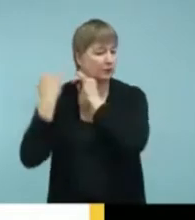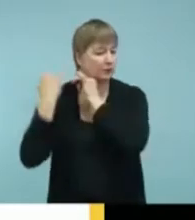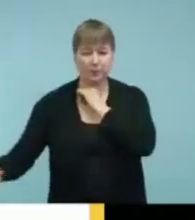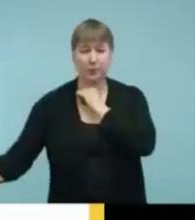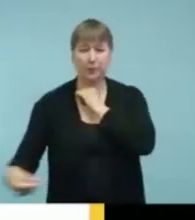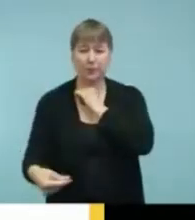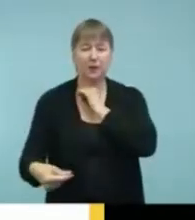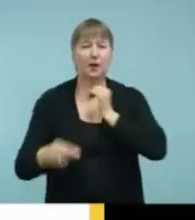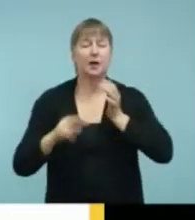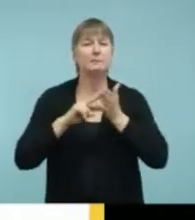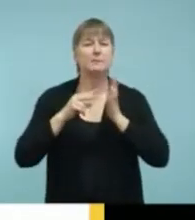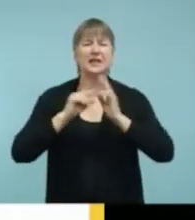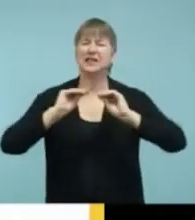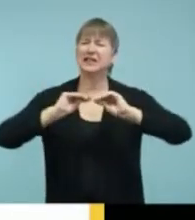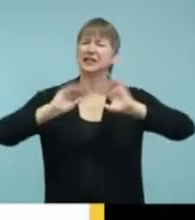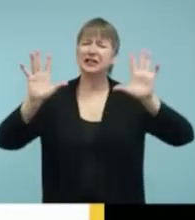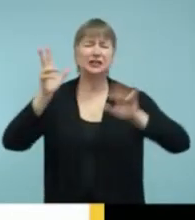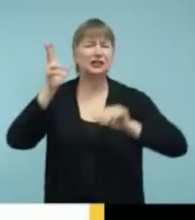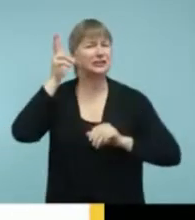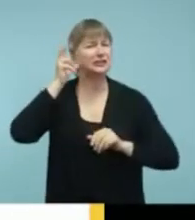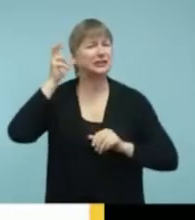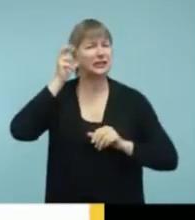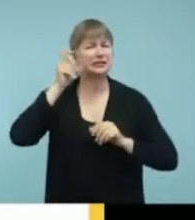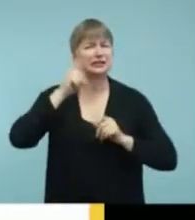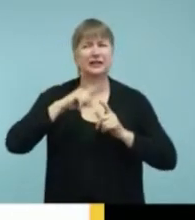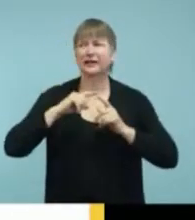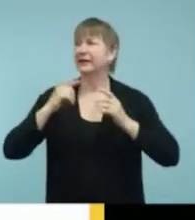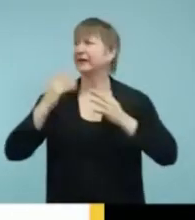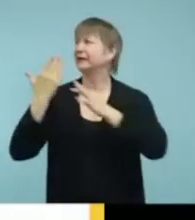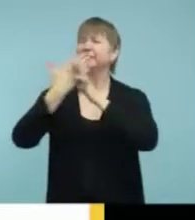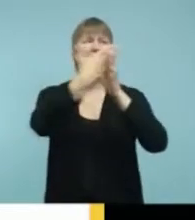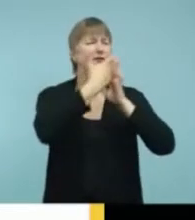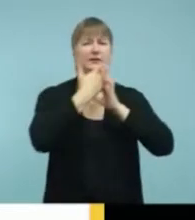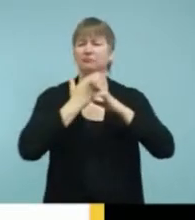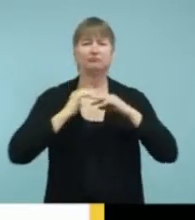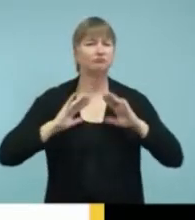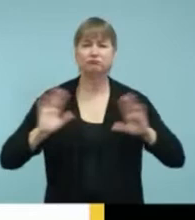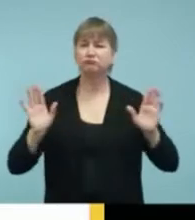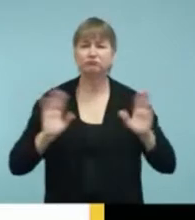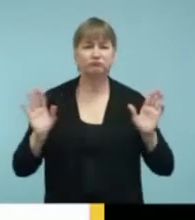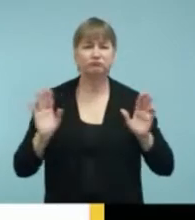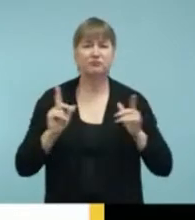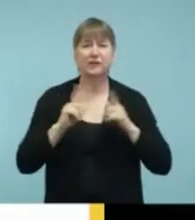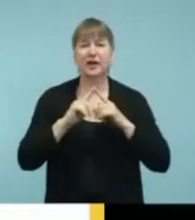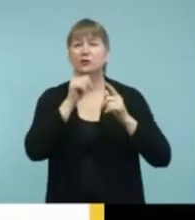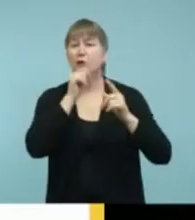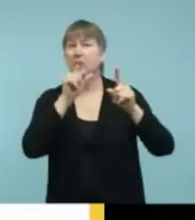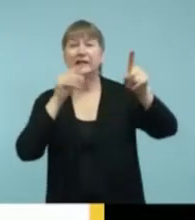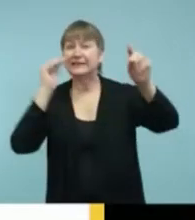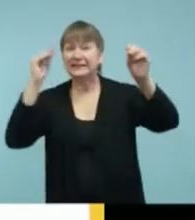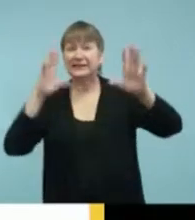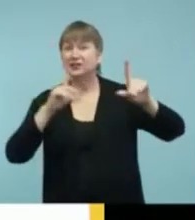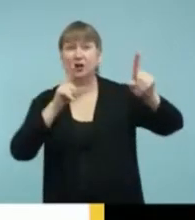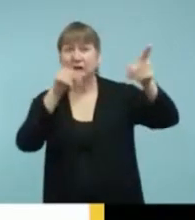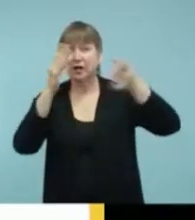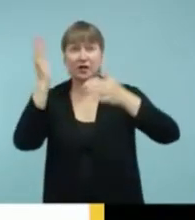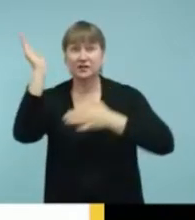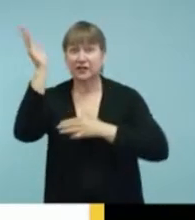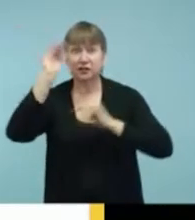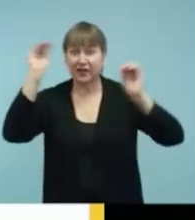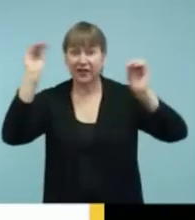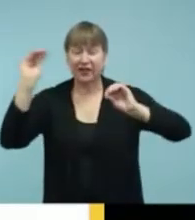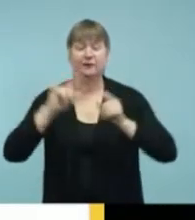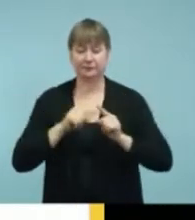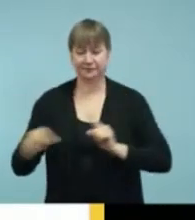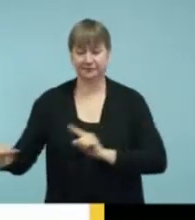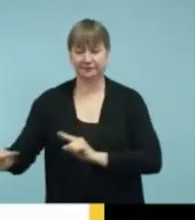signal. They know they're not going to get interference. They don't need to listen to the teacher or anything like that. They just want to listen